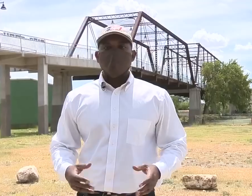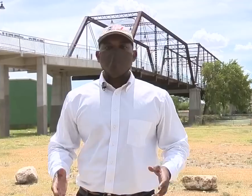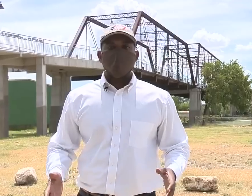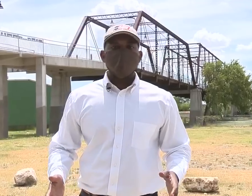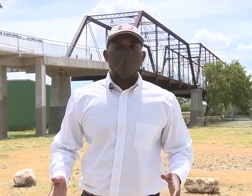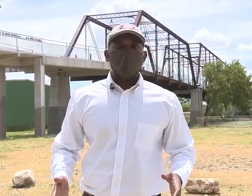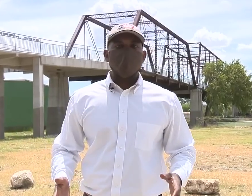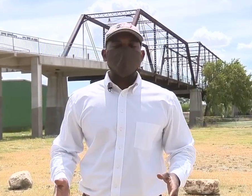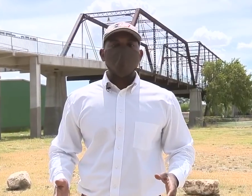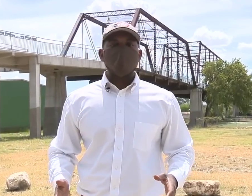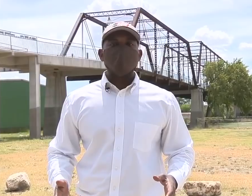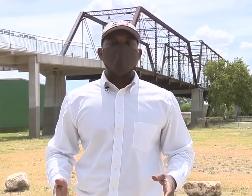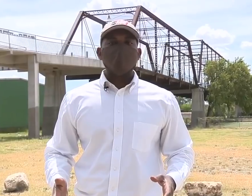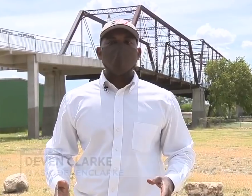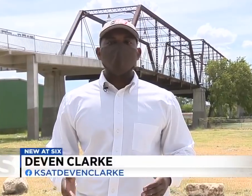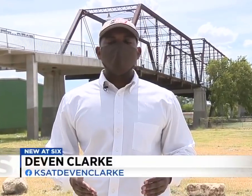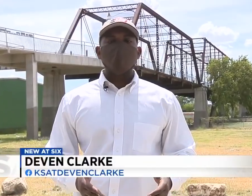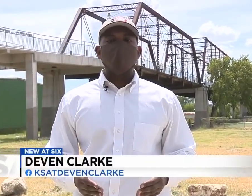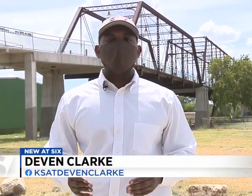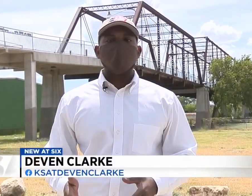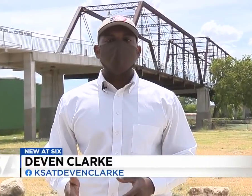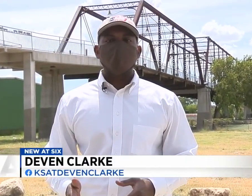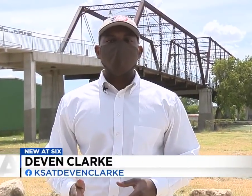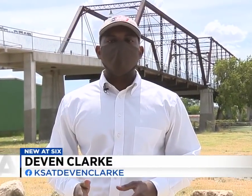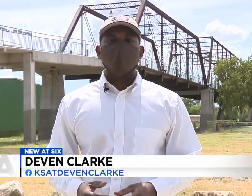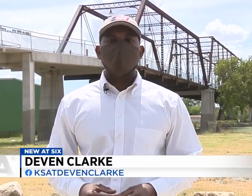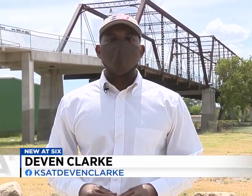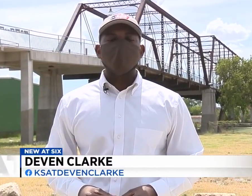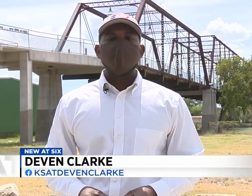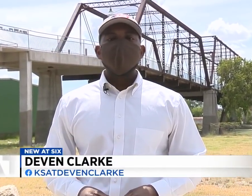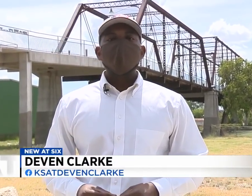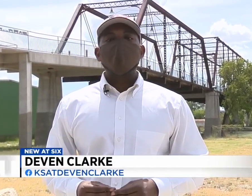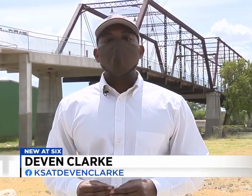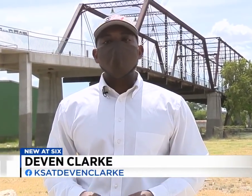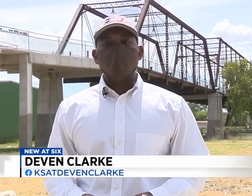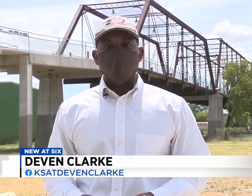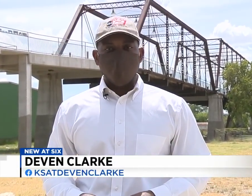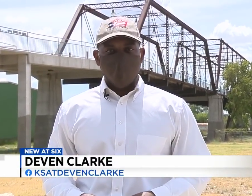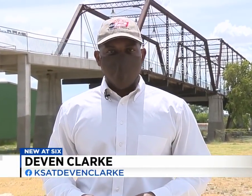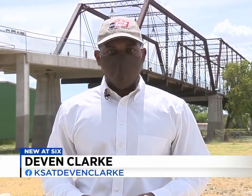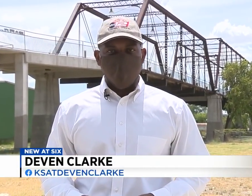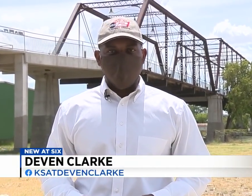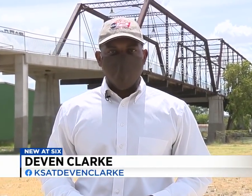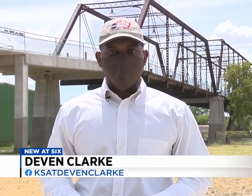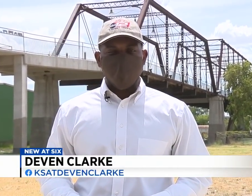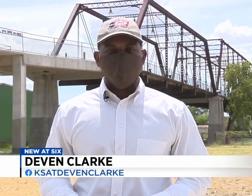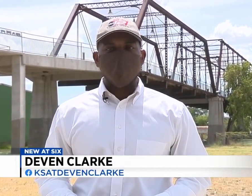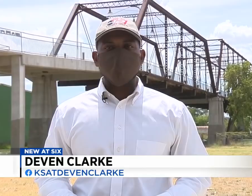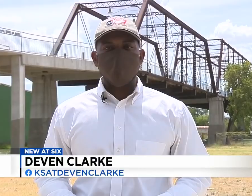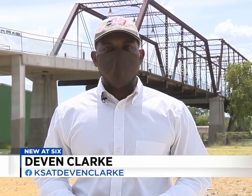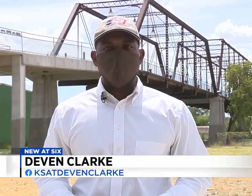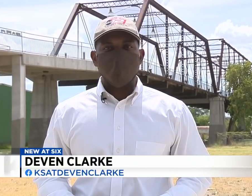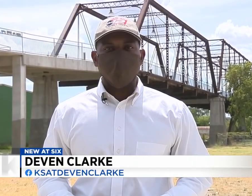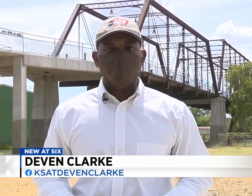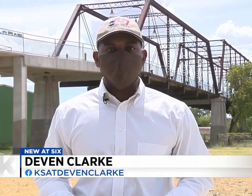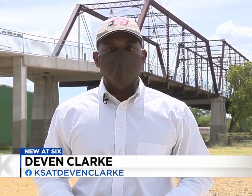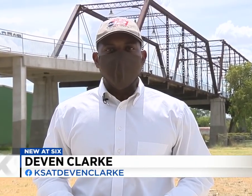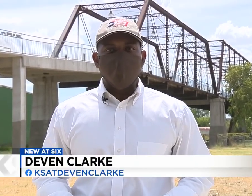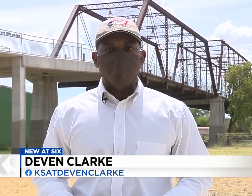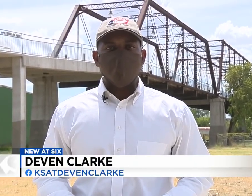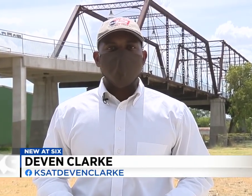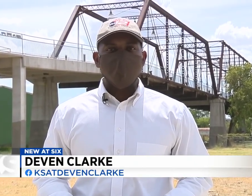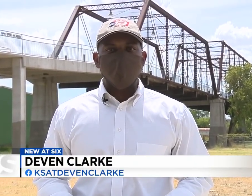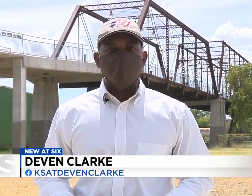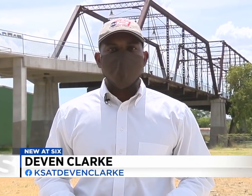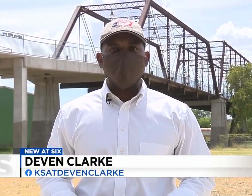table because of the pandemic. Andrew Sullivan says that Roots of Royalty will kick off with virtual sessions and it's slated to begin in November.